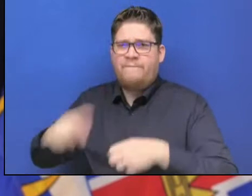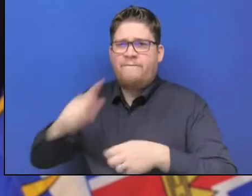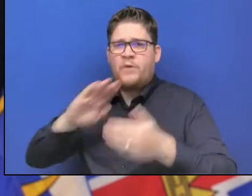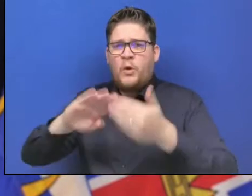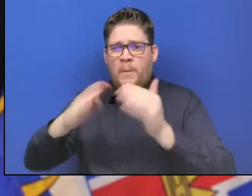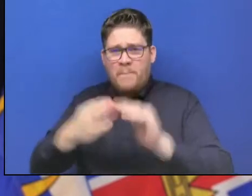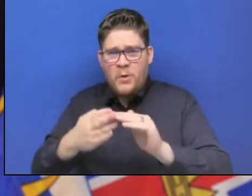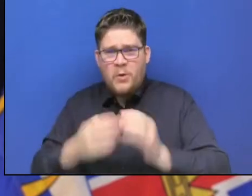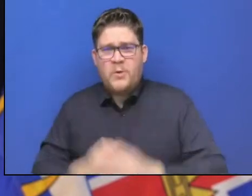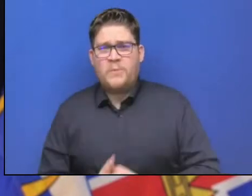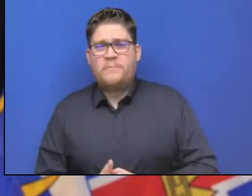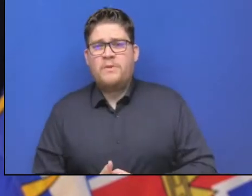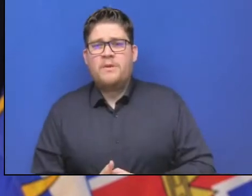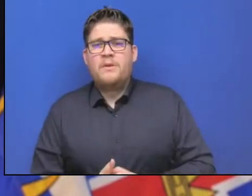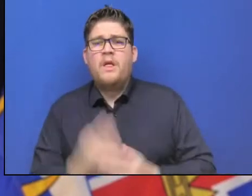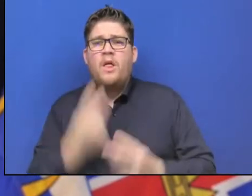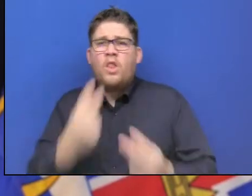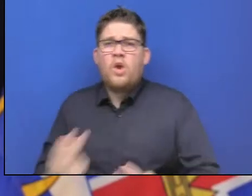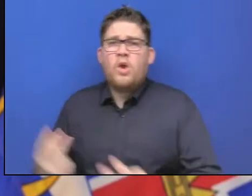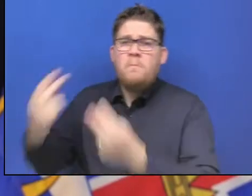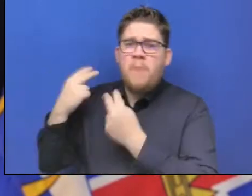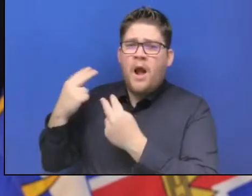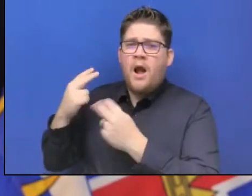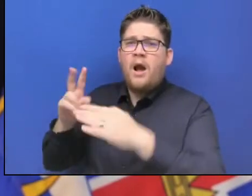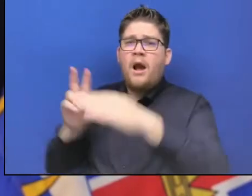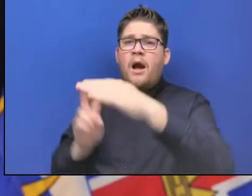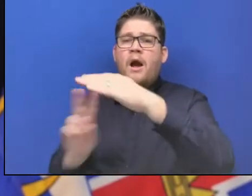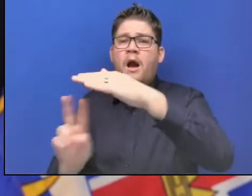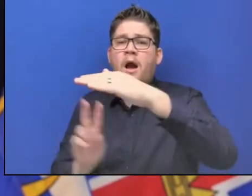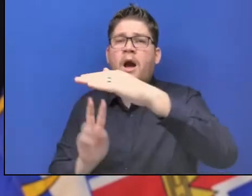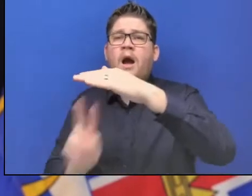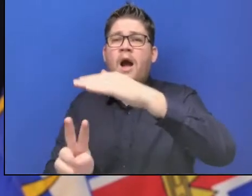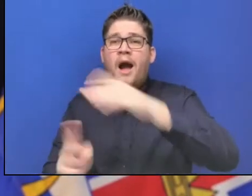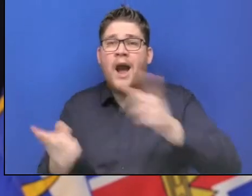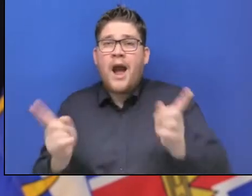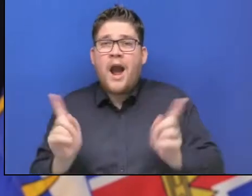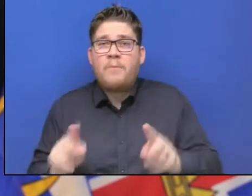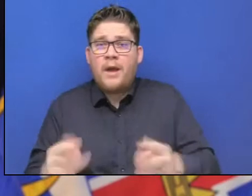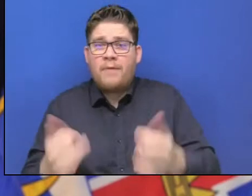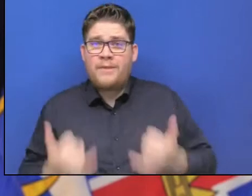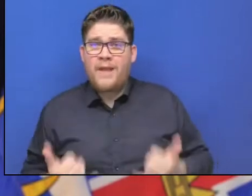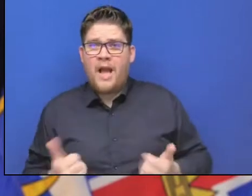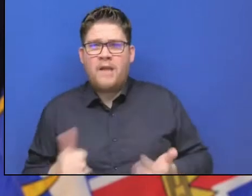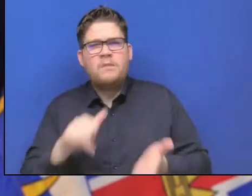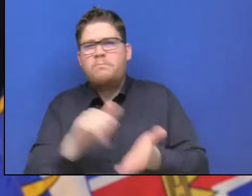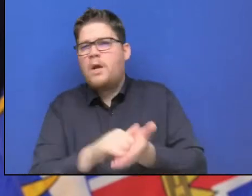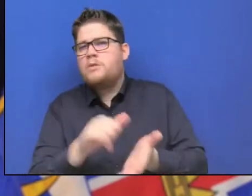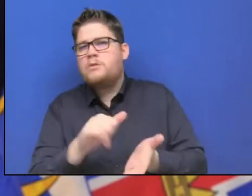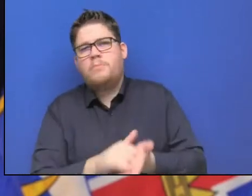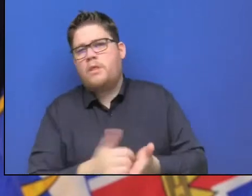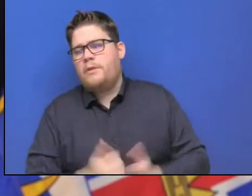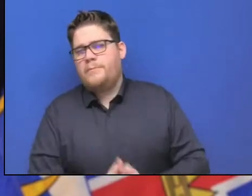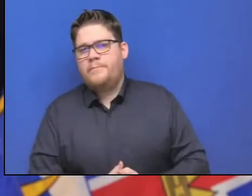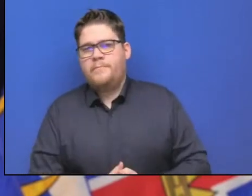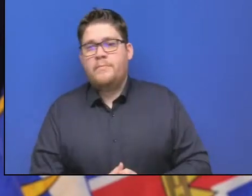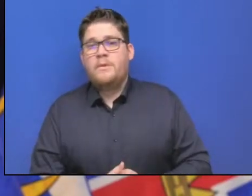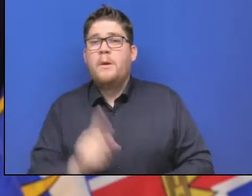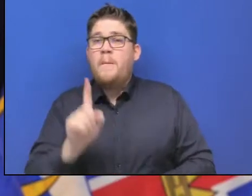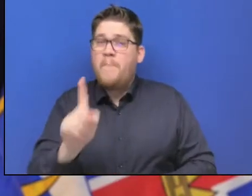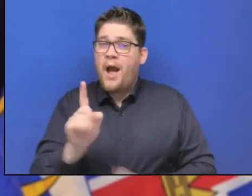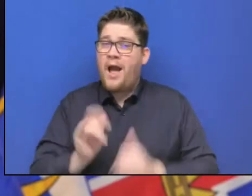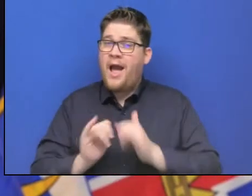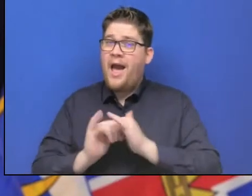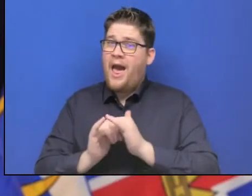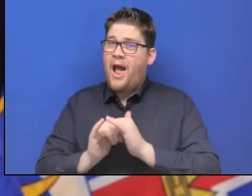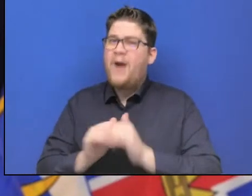when all orders of government work together to support people in communities, we can accomplish much, so much for the people that we